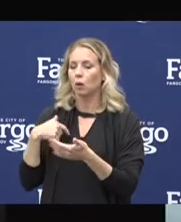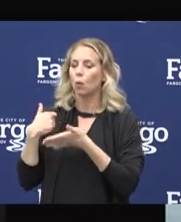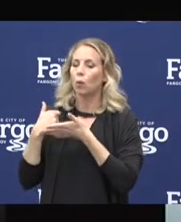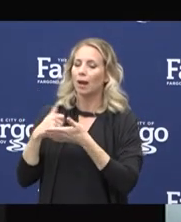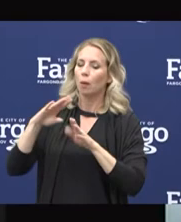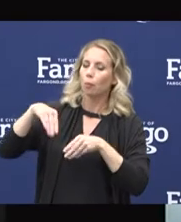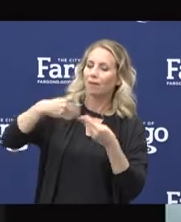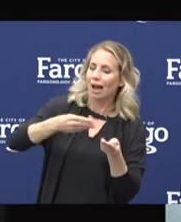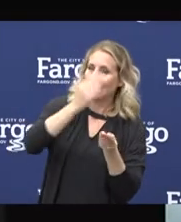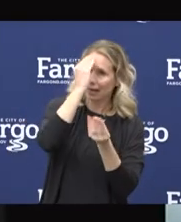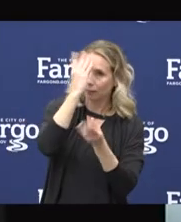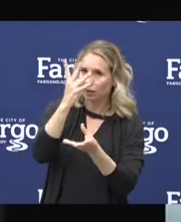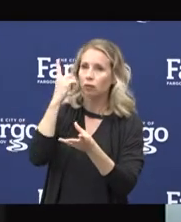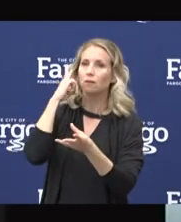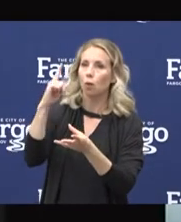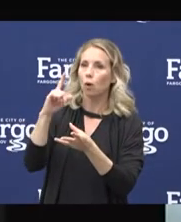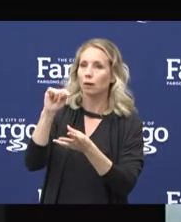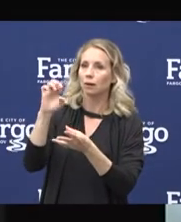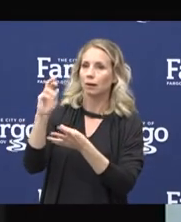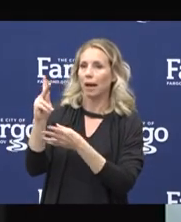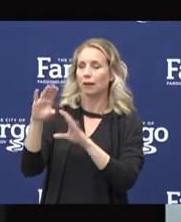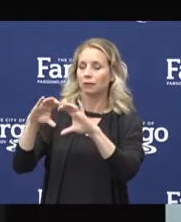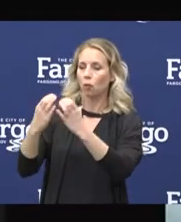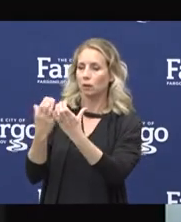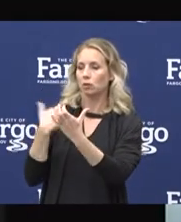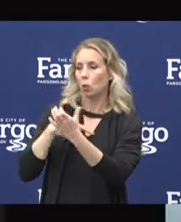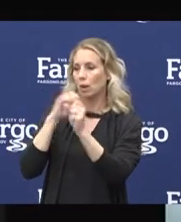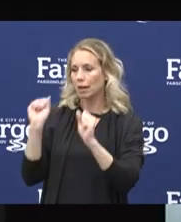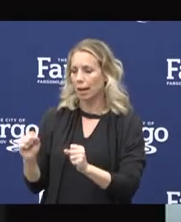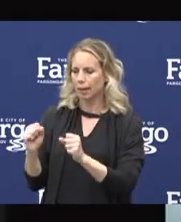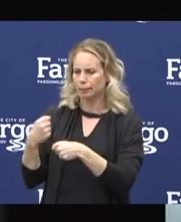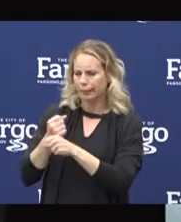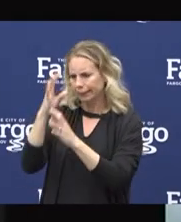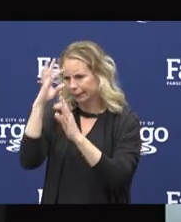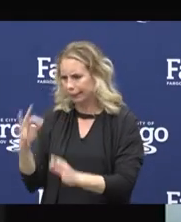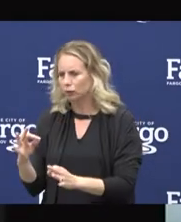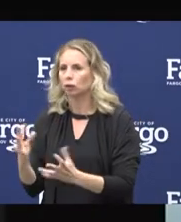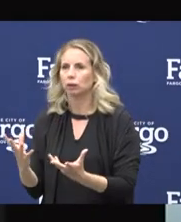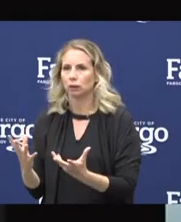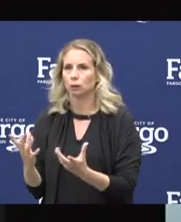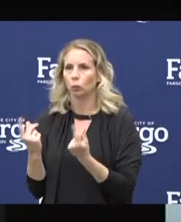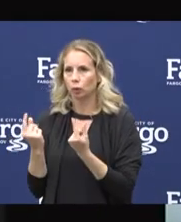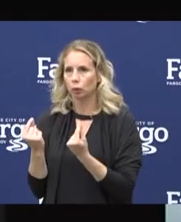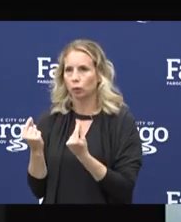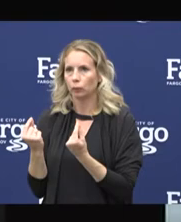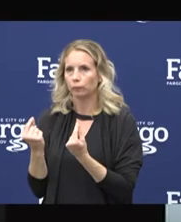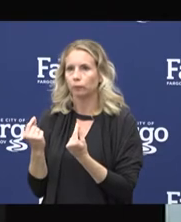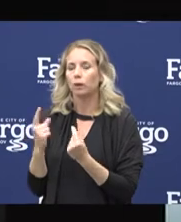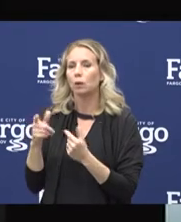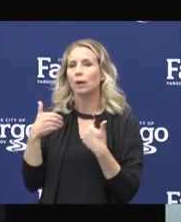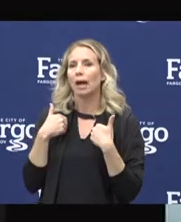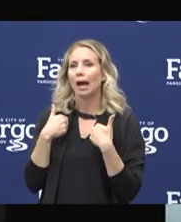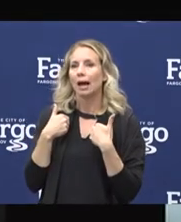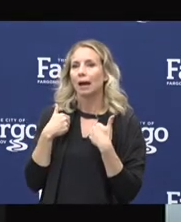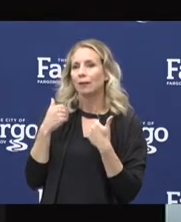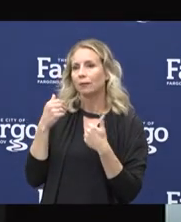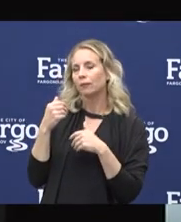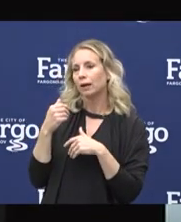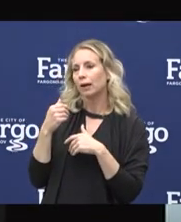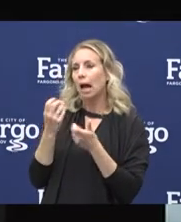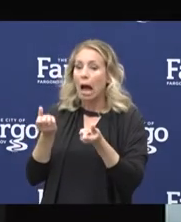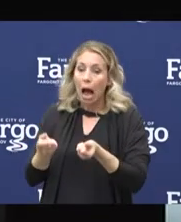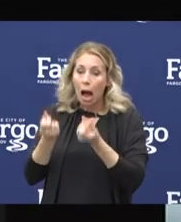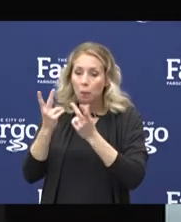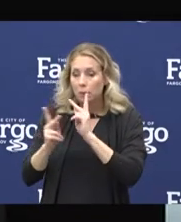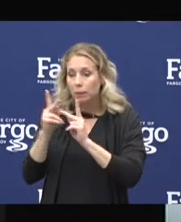task force so that we can make decisions as a task force. We provide epi data like how many persons in a particular